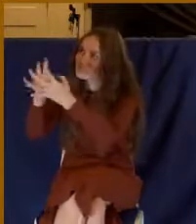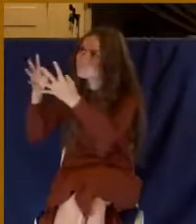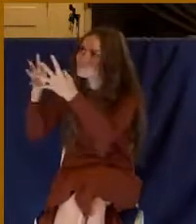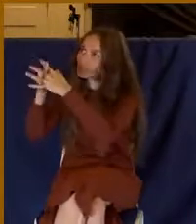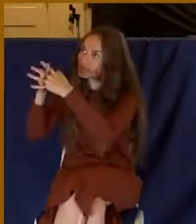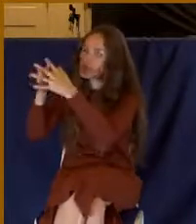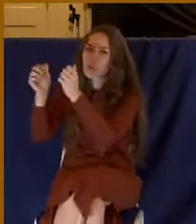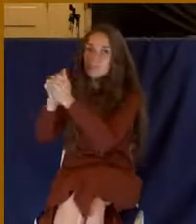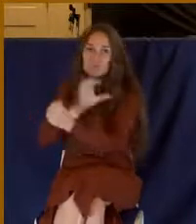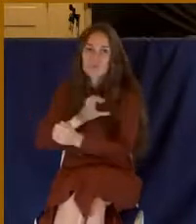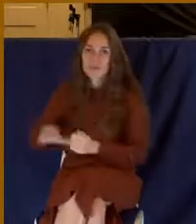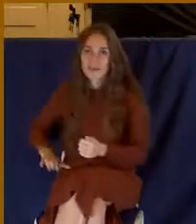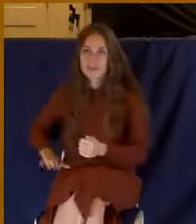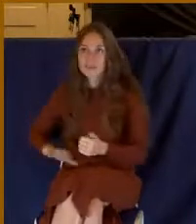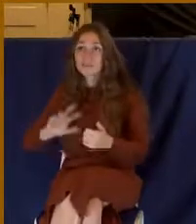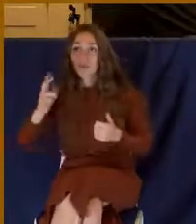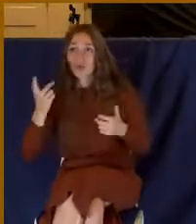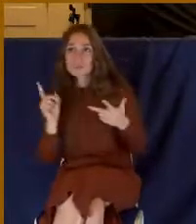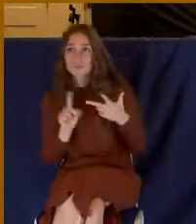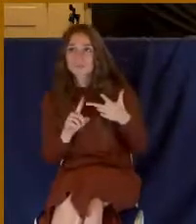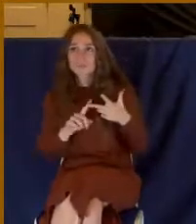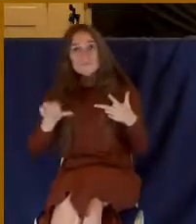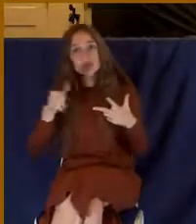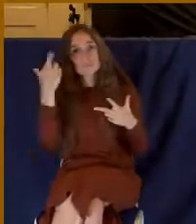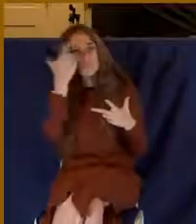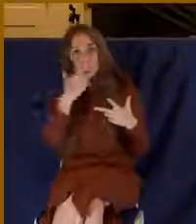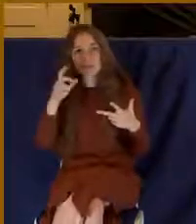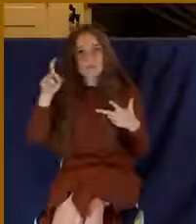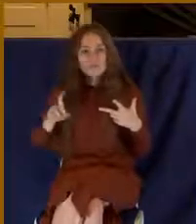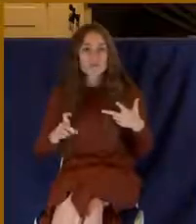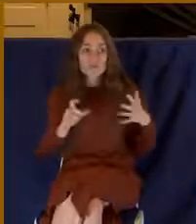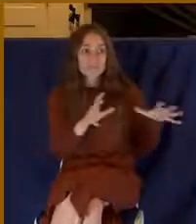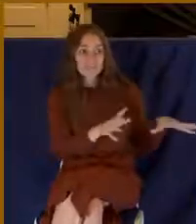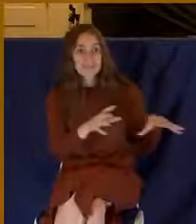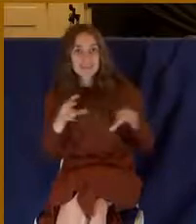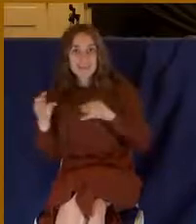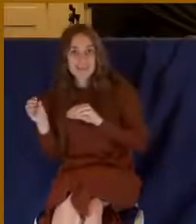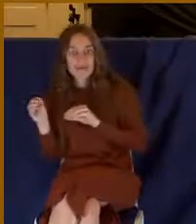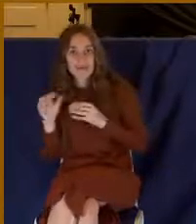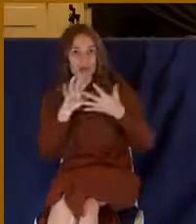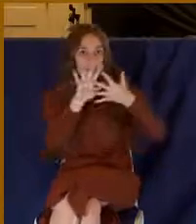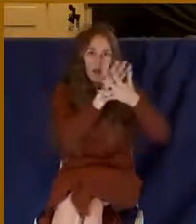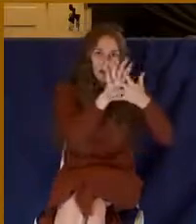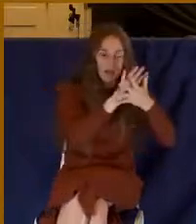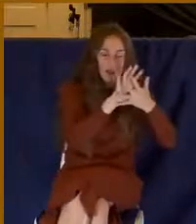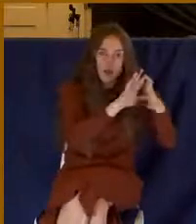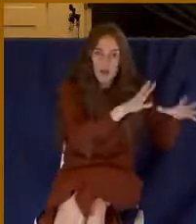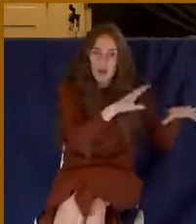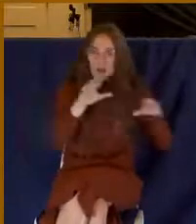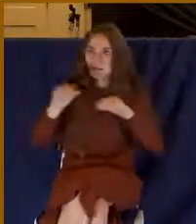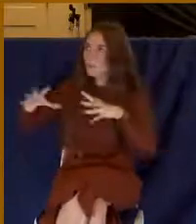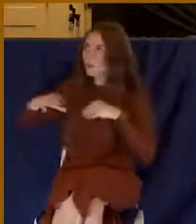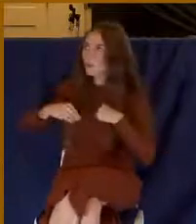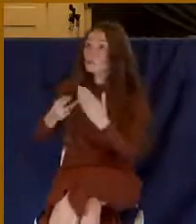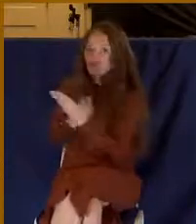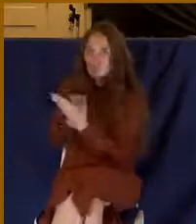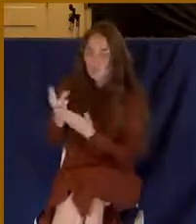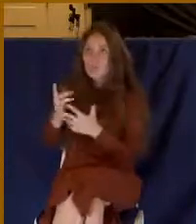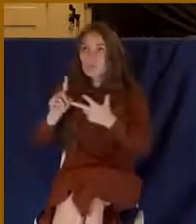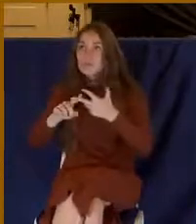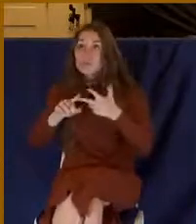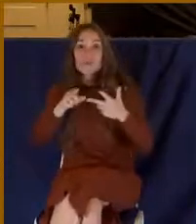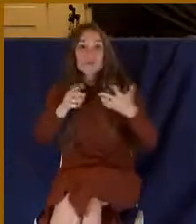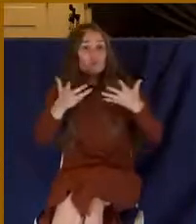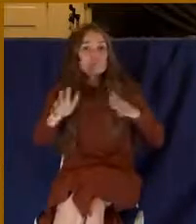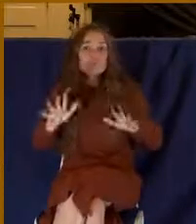But here's the third thing. Here's another reason you need to step out of the shadows, embrace the substance. Number three, you've been completely forgiven. Look at verse